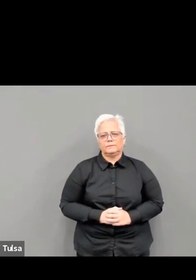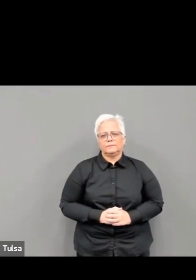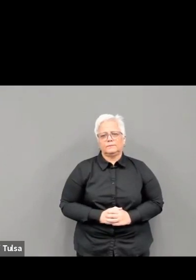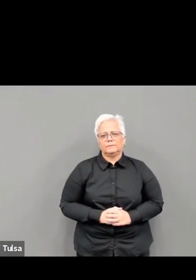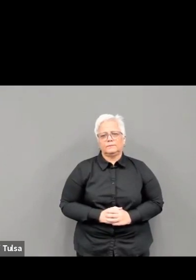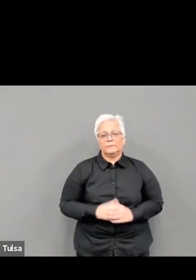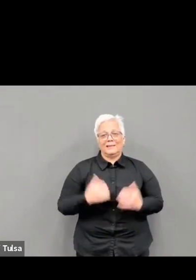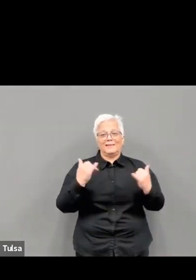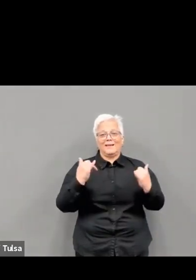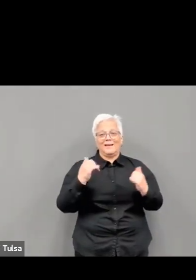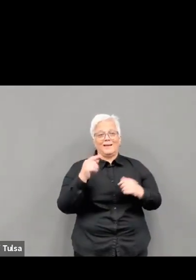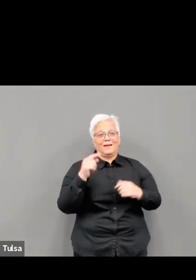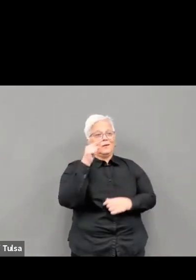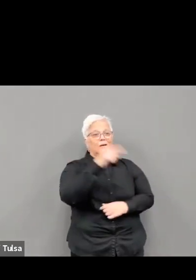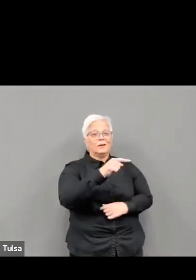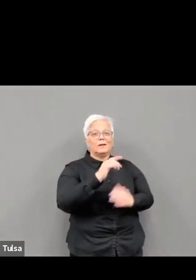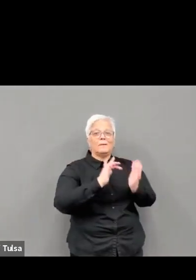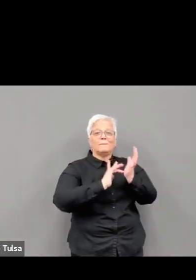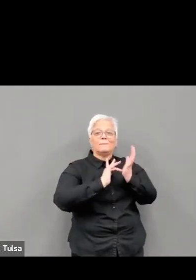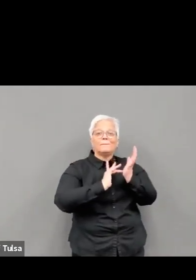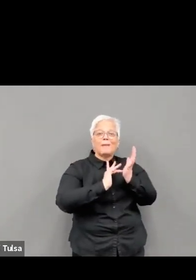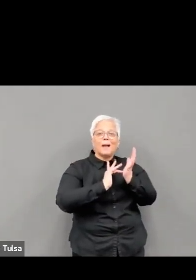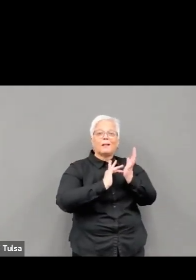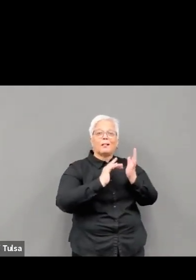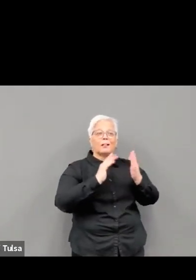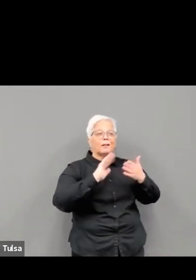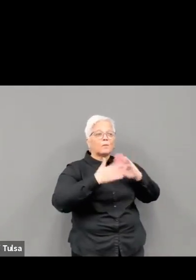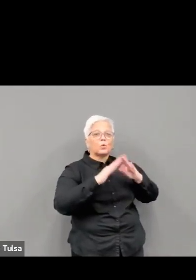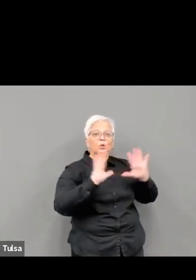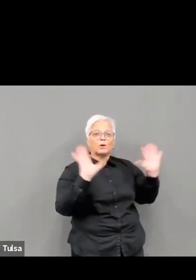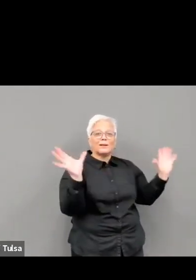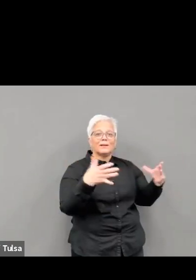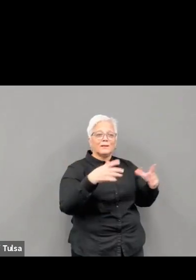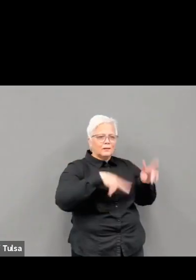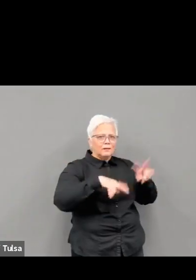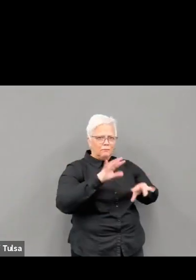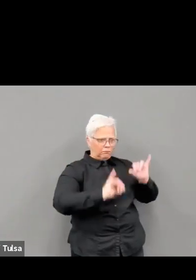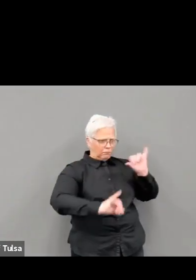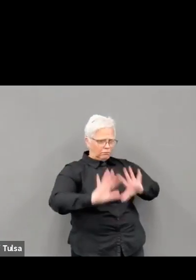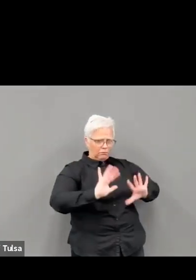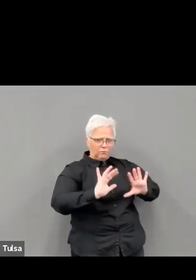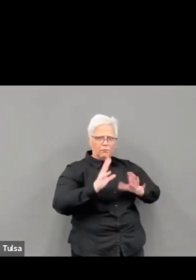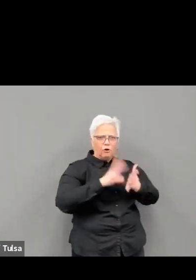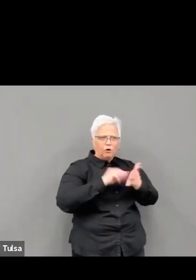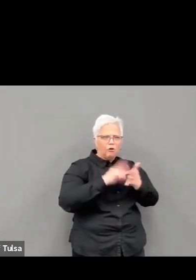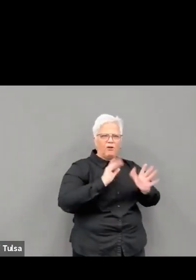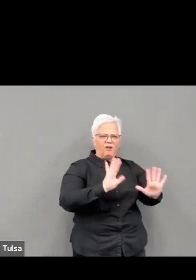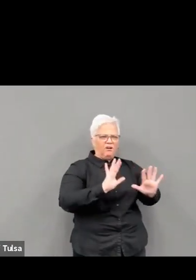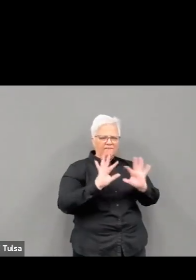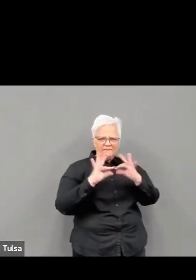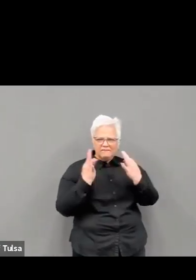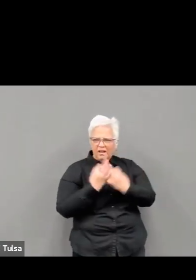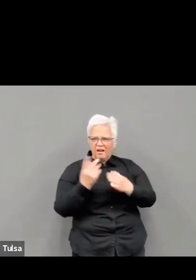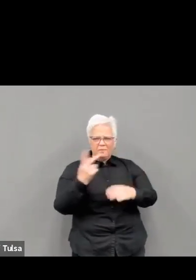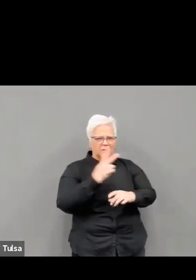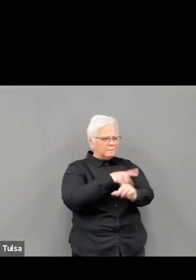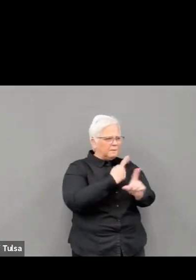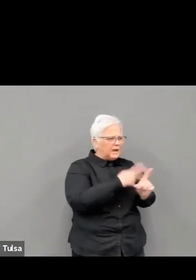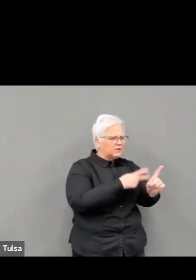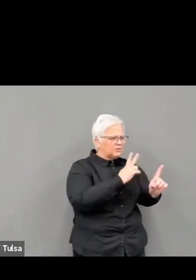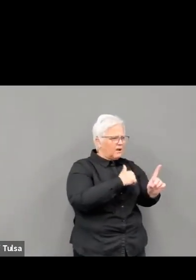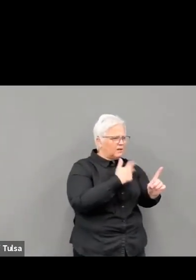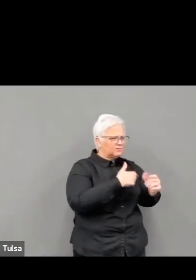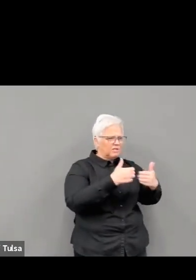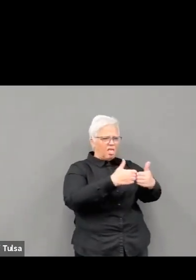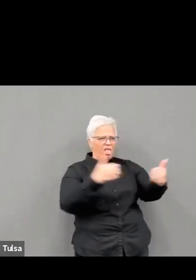help our patients through phones and computer screens. We've watched our hospital staff overcome supply shortages